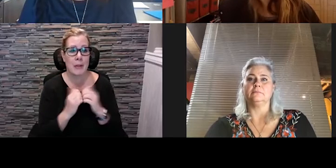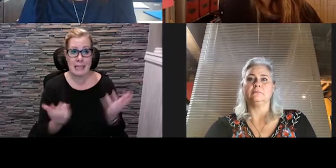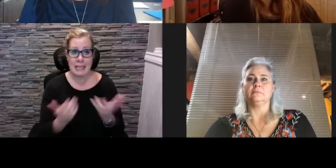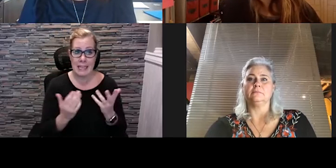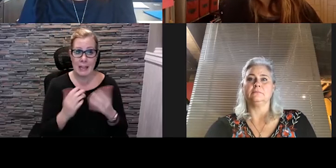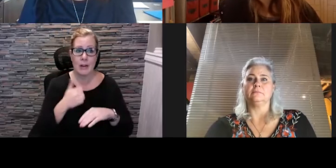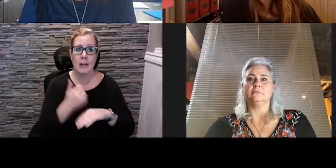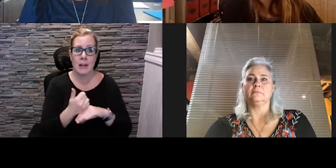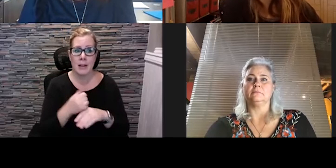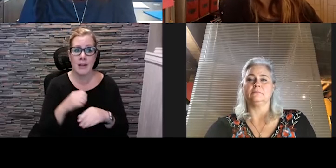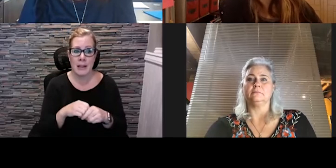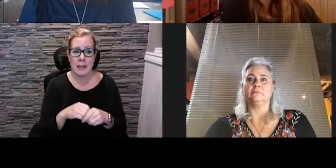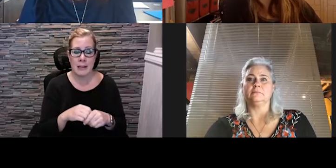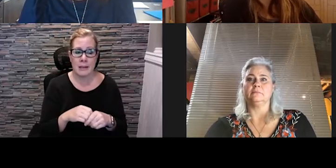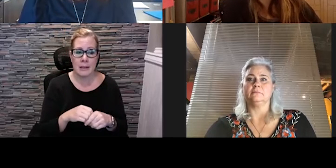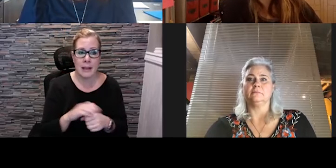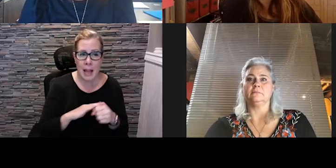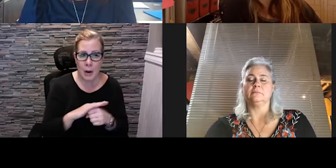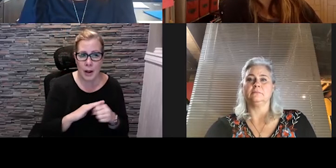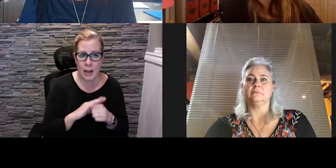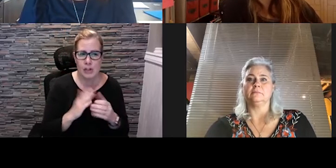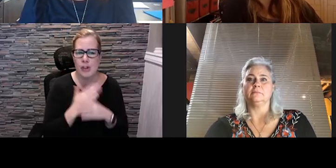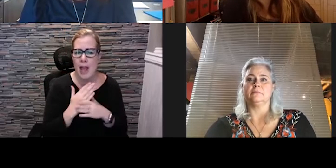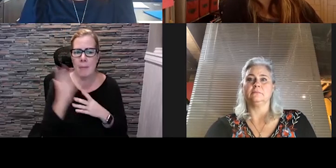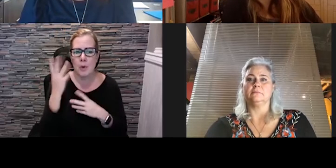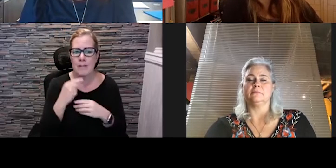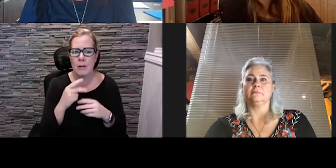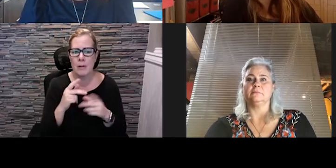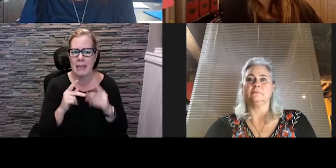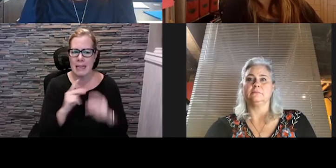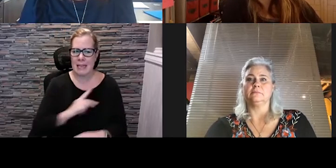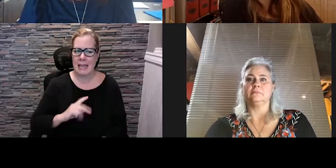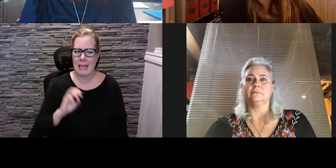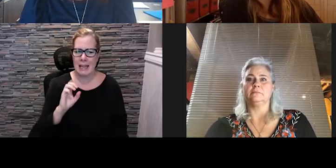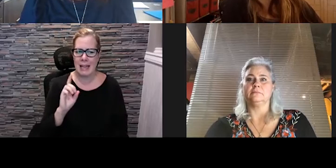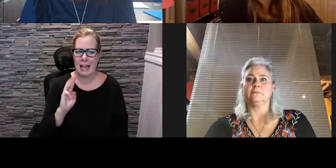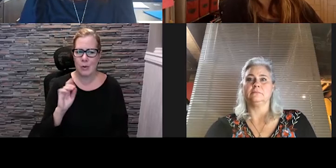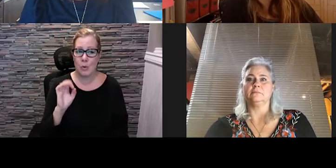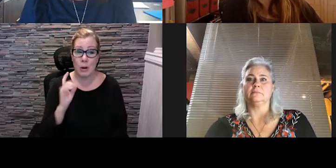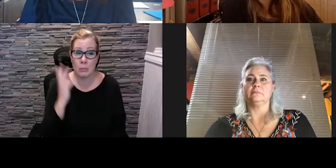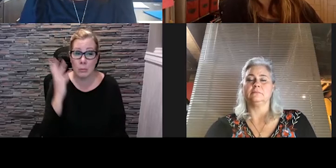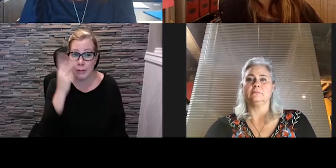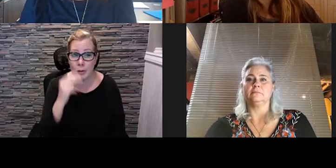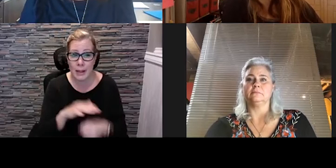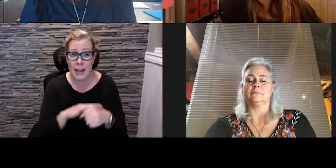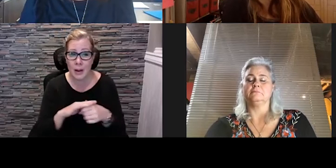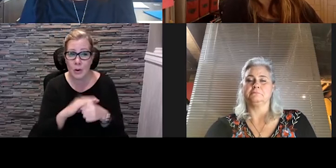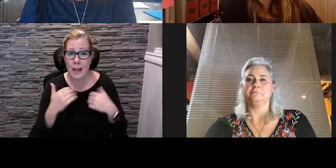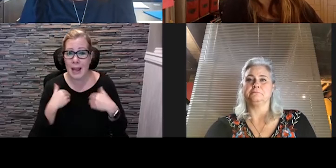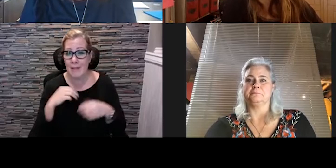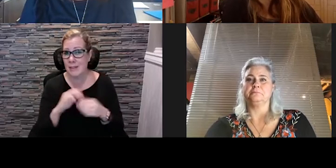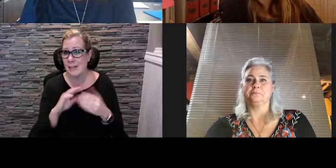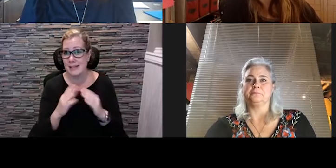cs space in edward this is a beautiful magnificent space that we have in our in our city